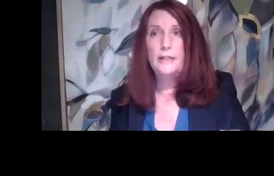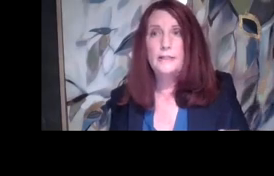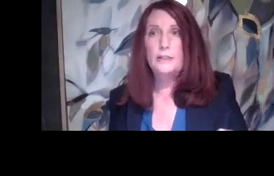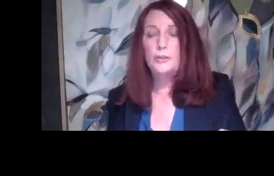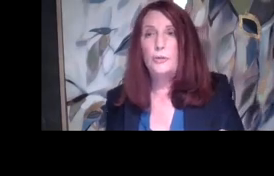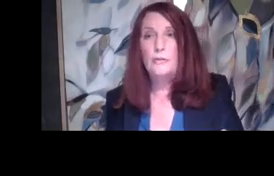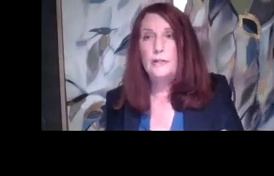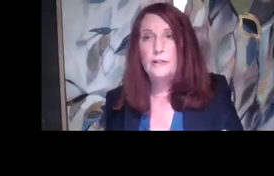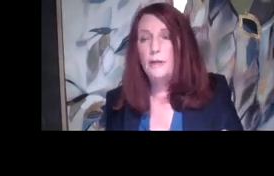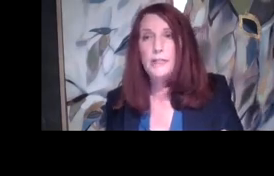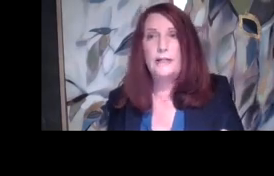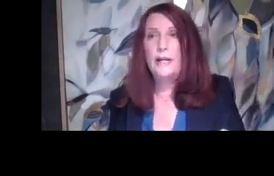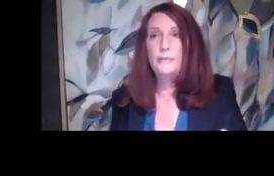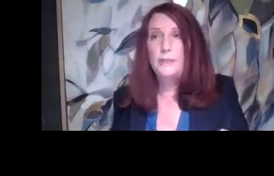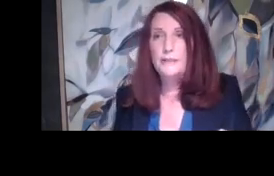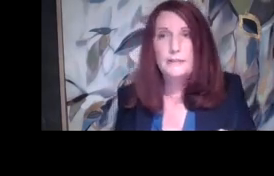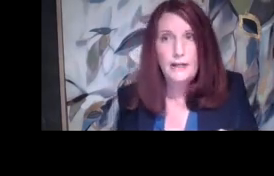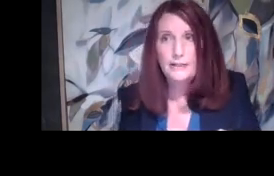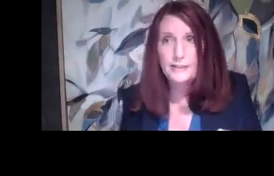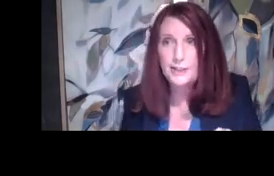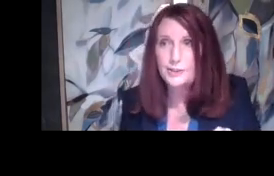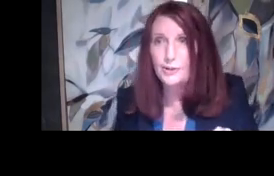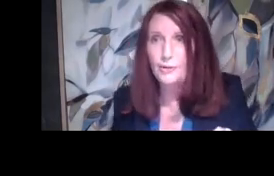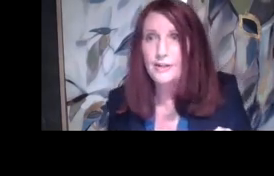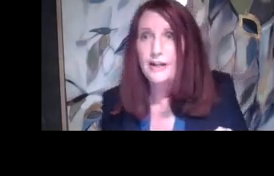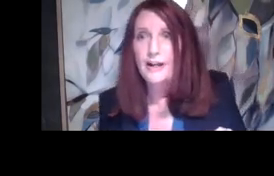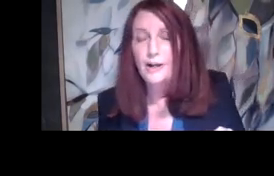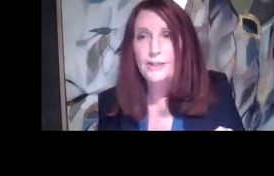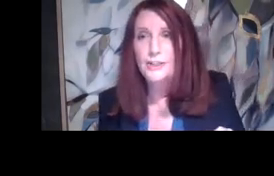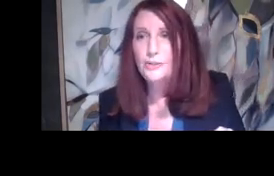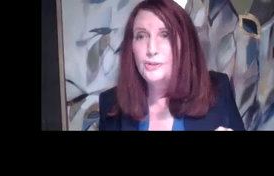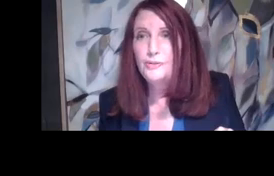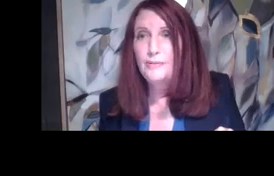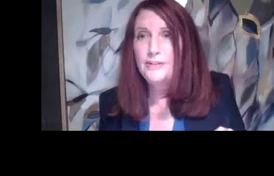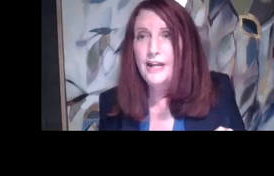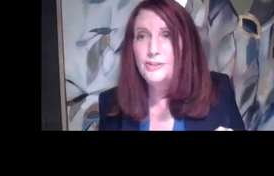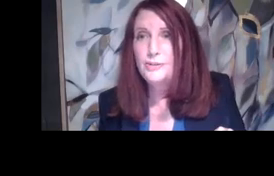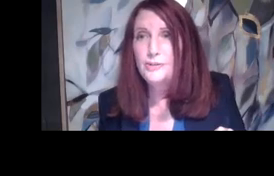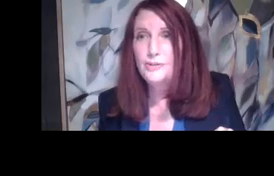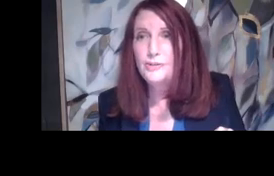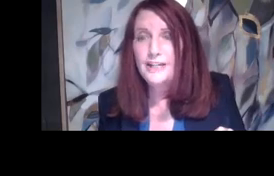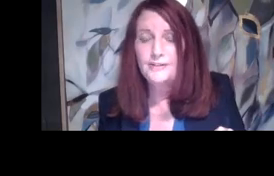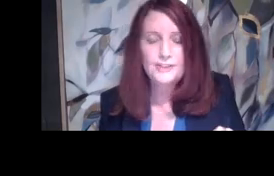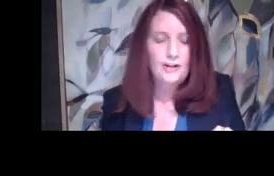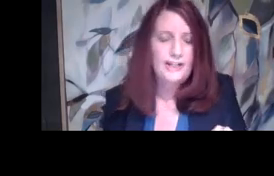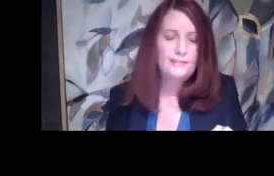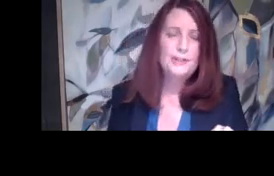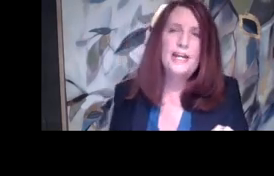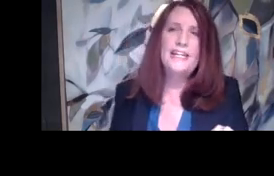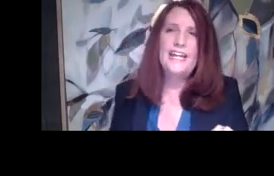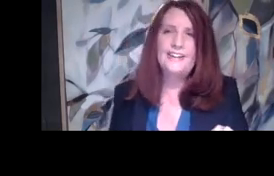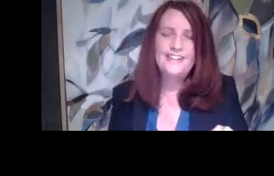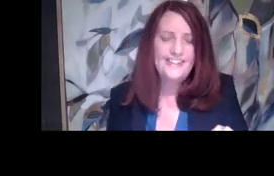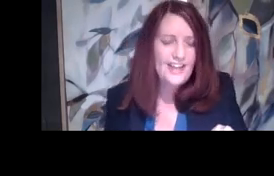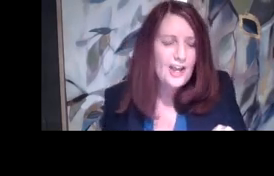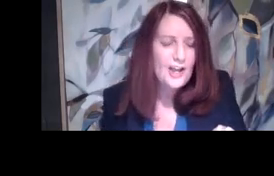that is not an essential, not being on IEP is not an essential, um, I just used two double, I just used two negatives, sorry. Let me